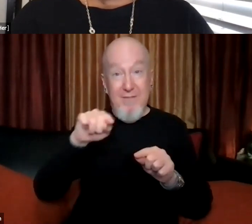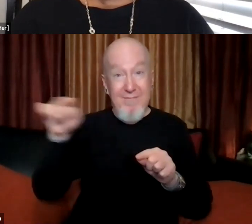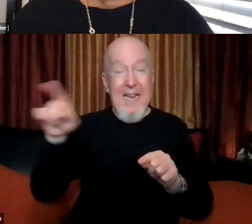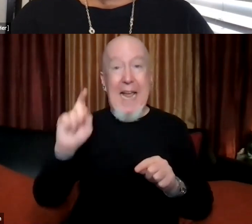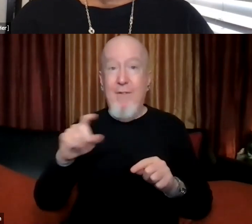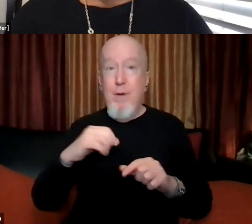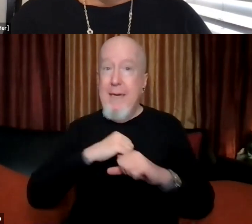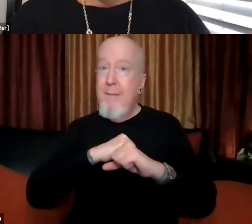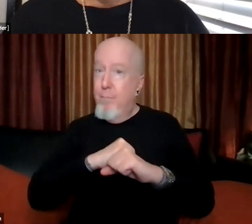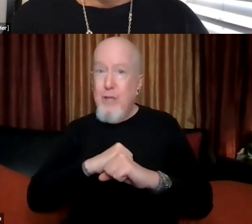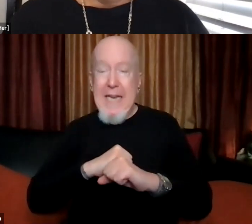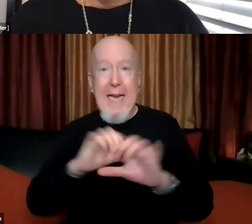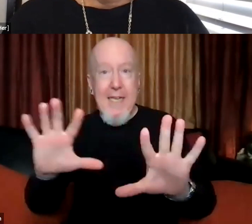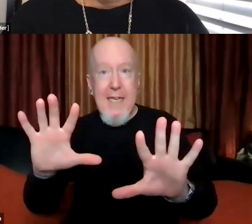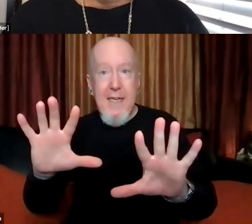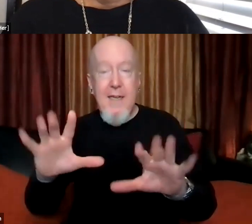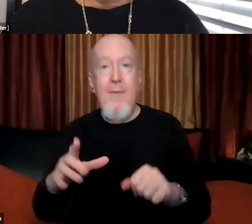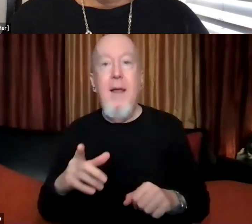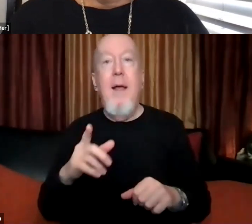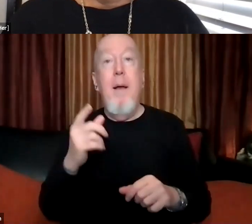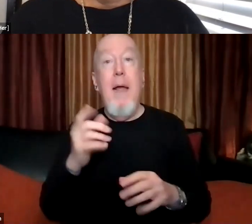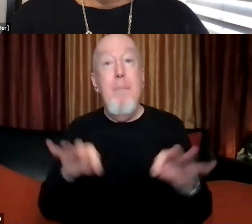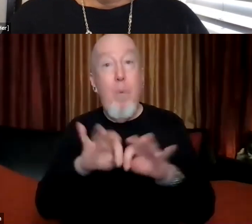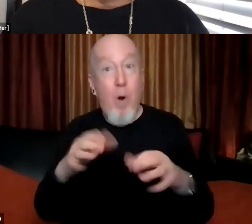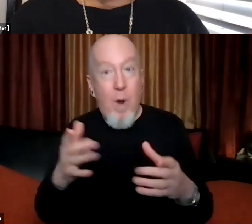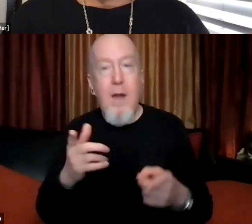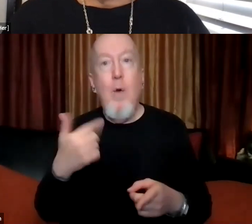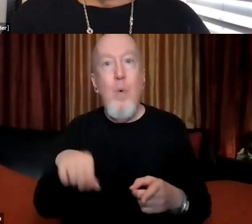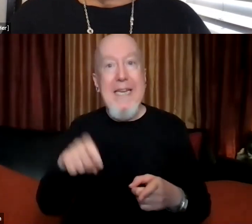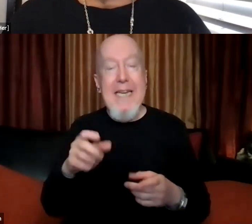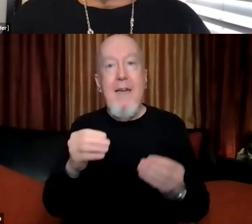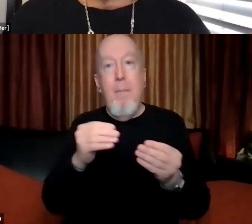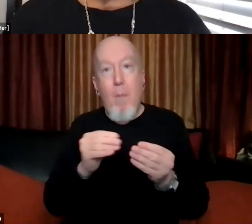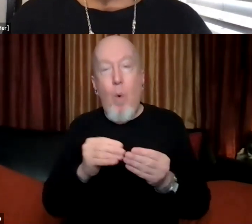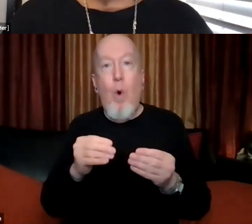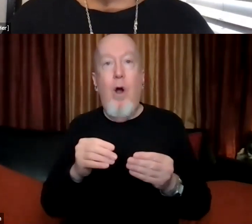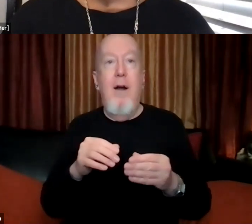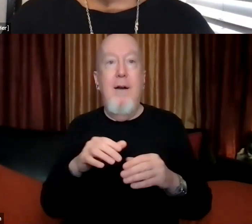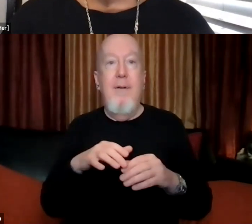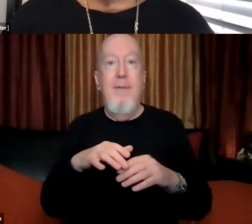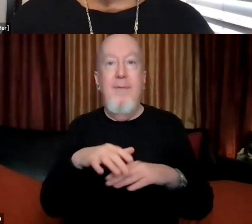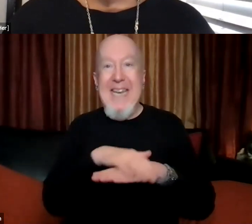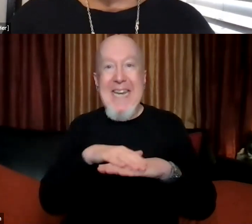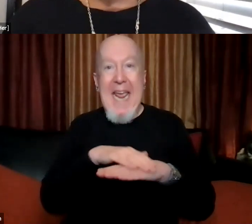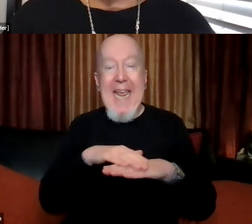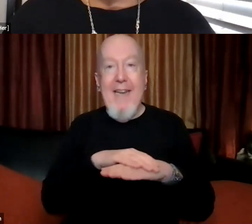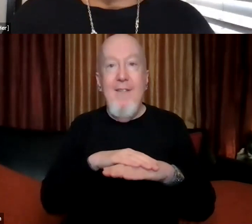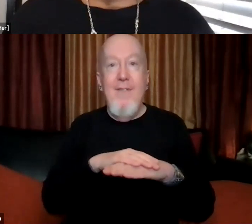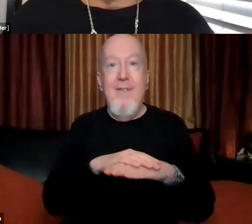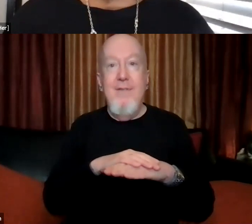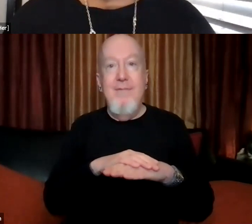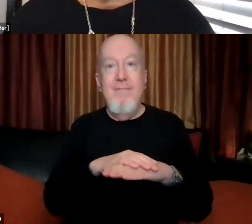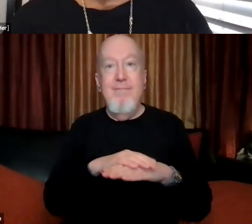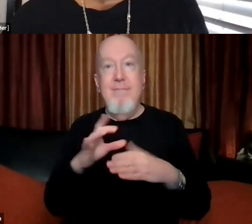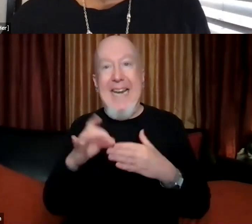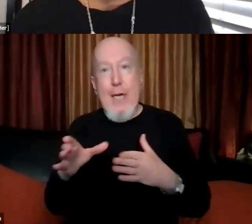Professor Chavez. I think we need more, uh, Native curators. There's only one out of 21. Um, but